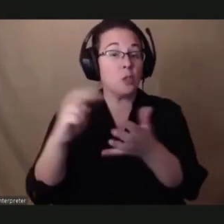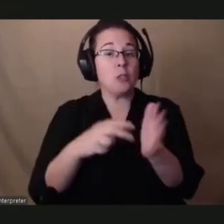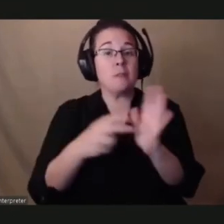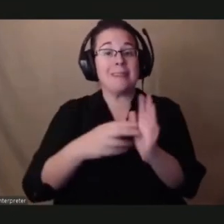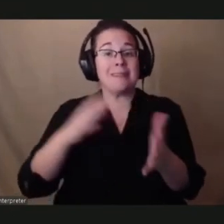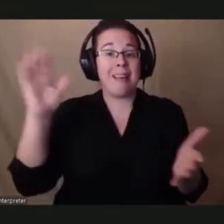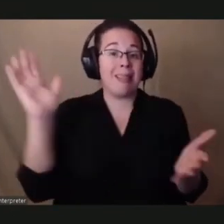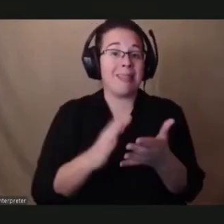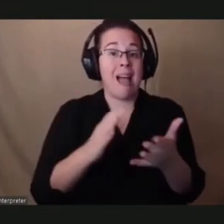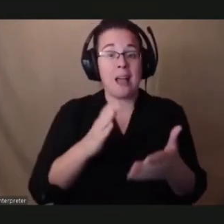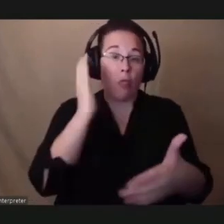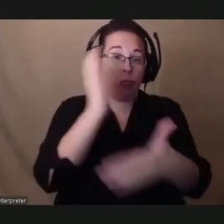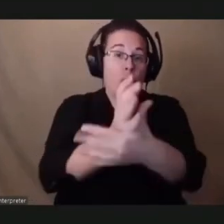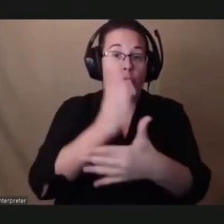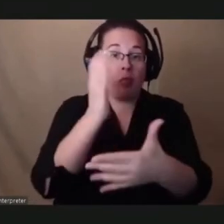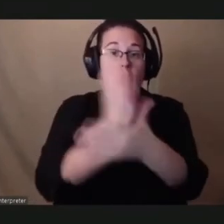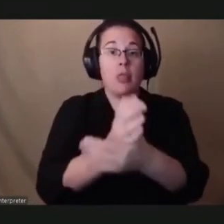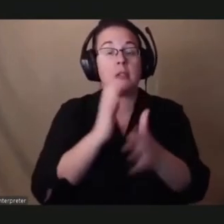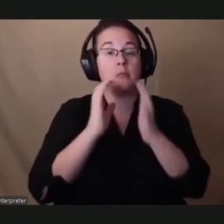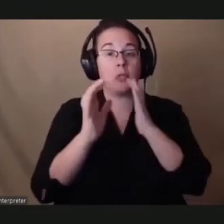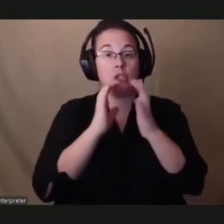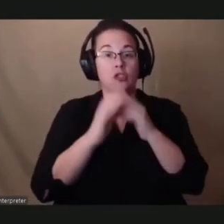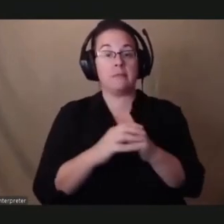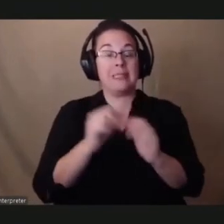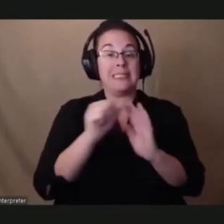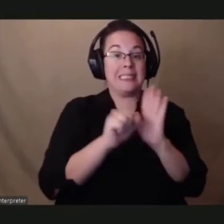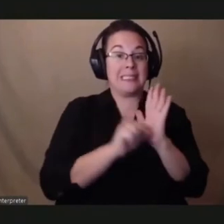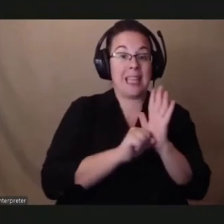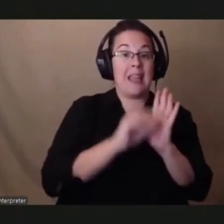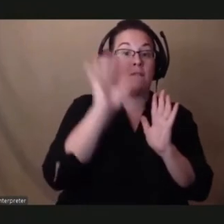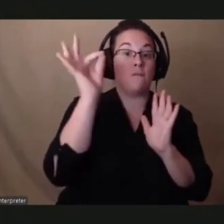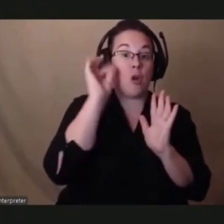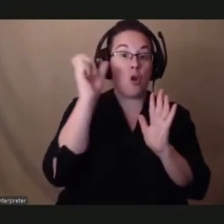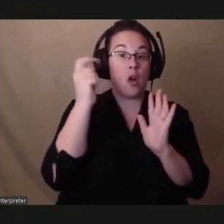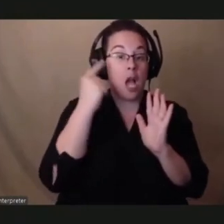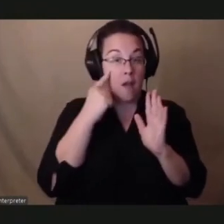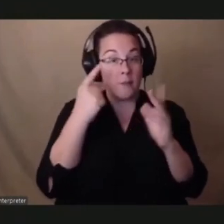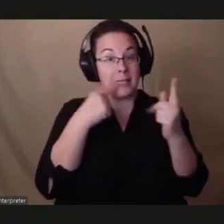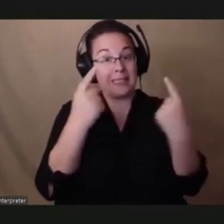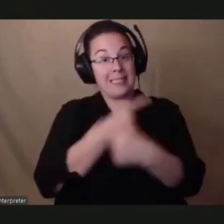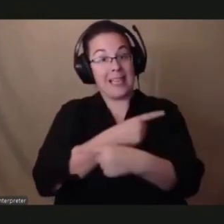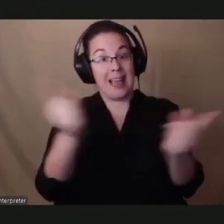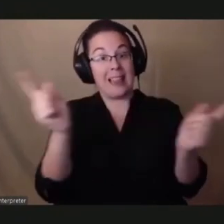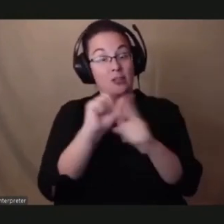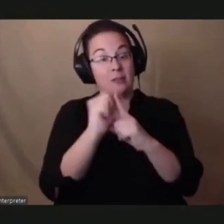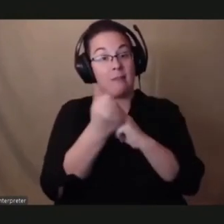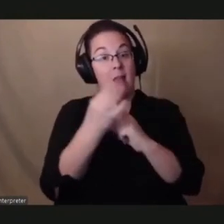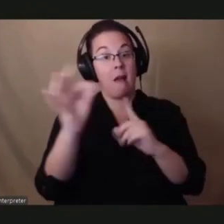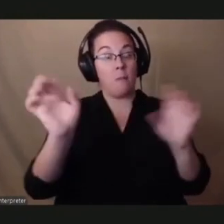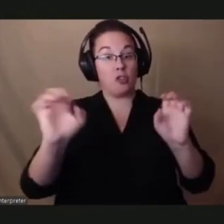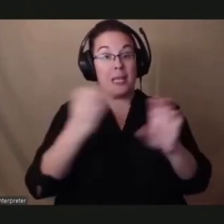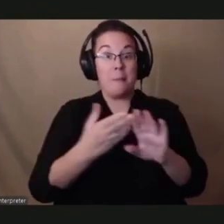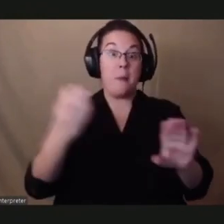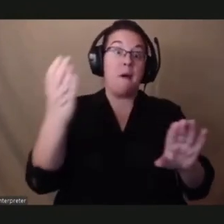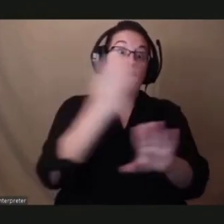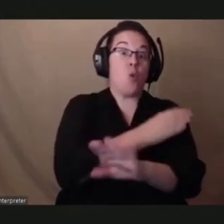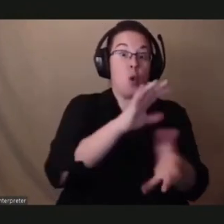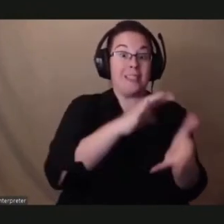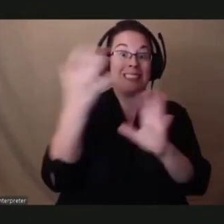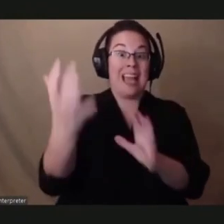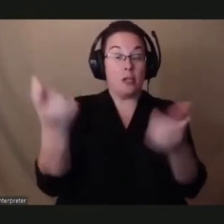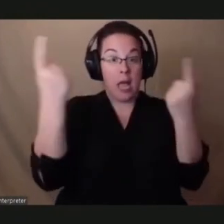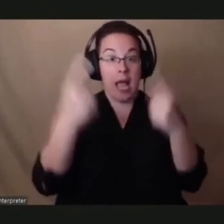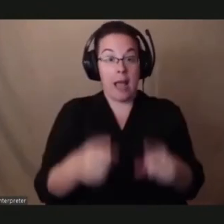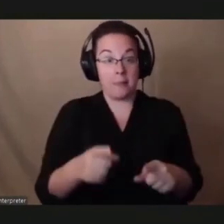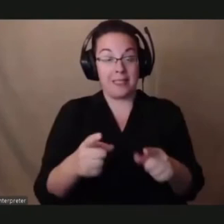the crisis. States and federal governments frequently declare a state of emergency before a disaster hits so that emergency preparations can begin.